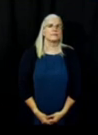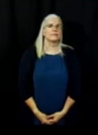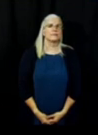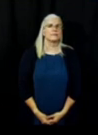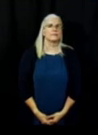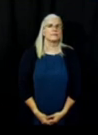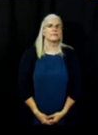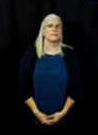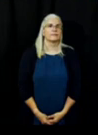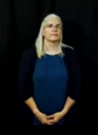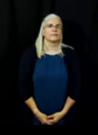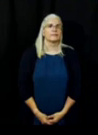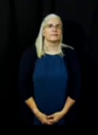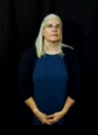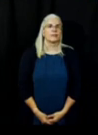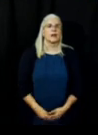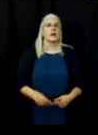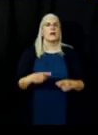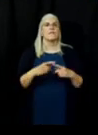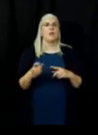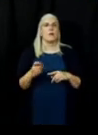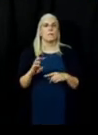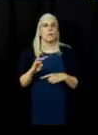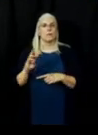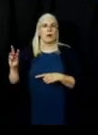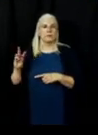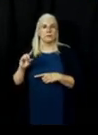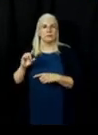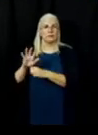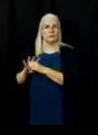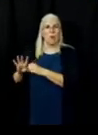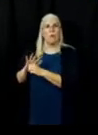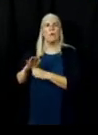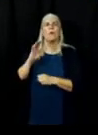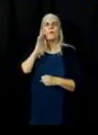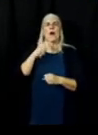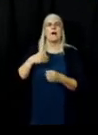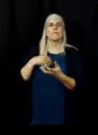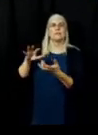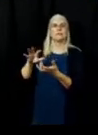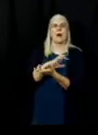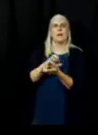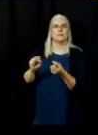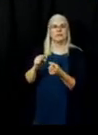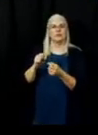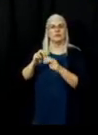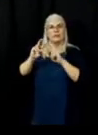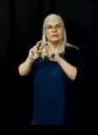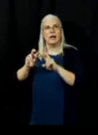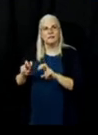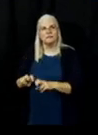from the west zone, have Damage Inspection Manager Trainee, Chief Jeff Hakala.